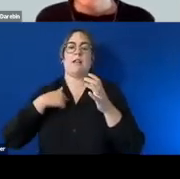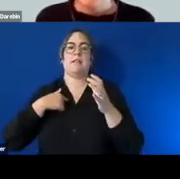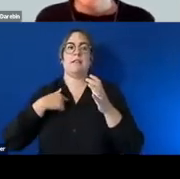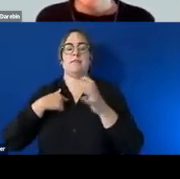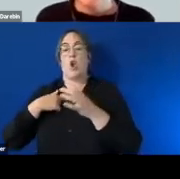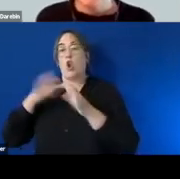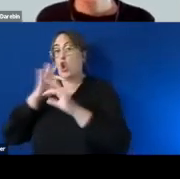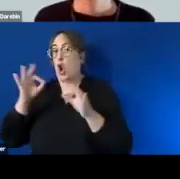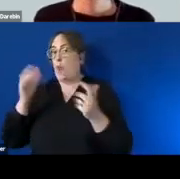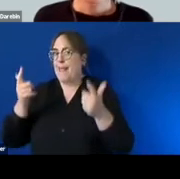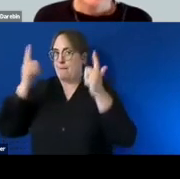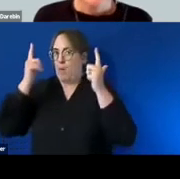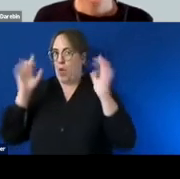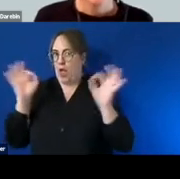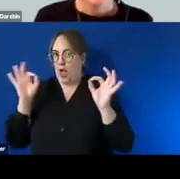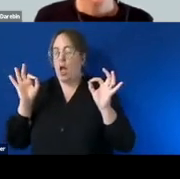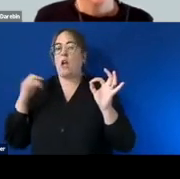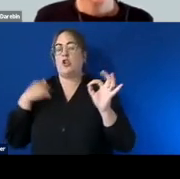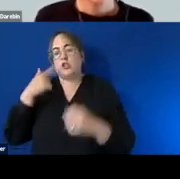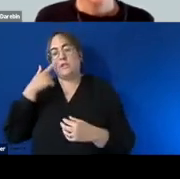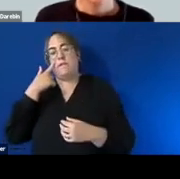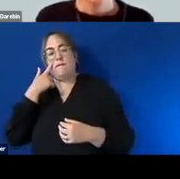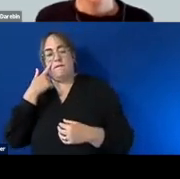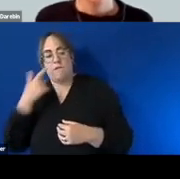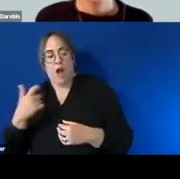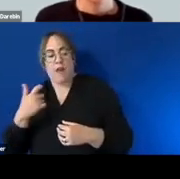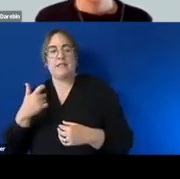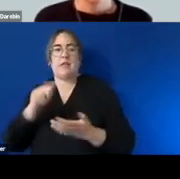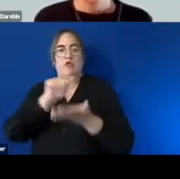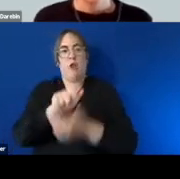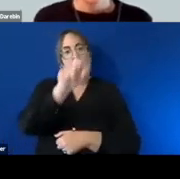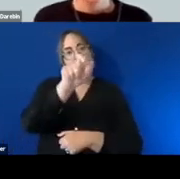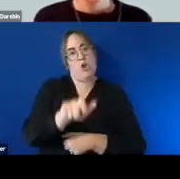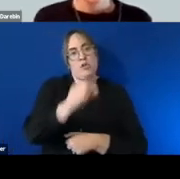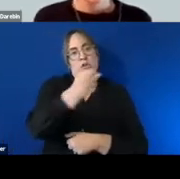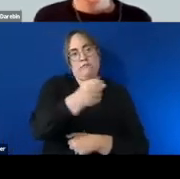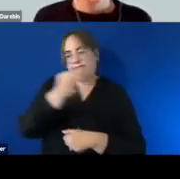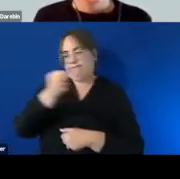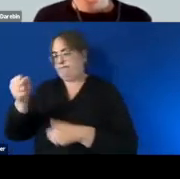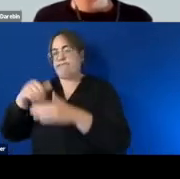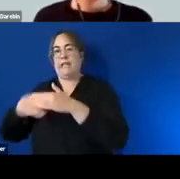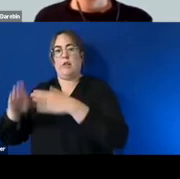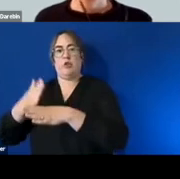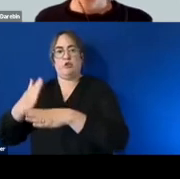employment um so it's more from a a support uh point of view um